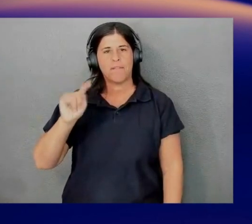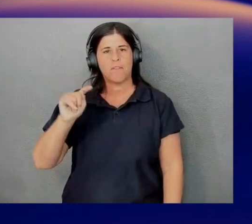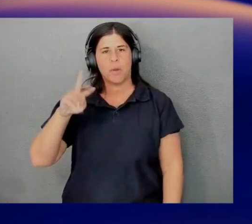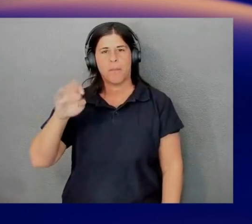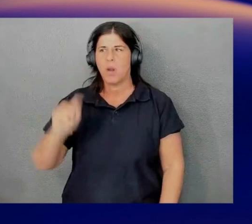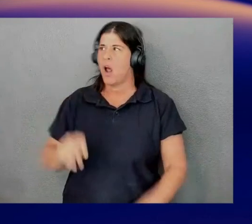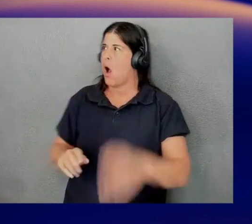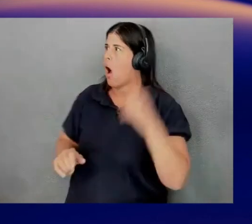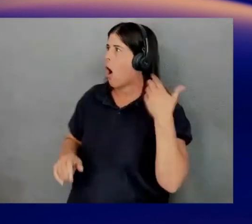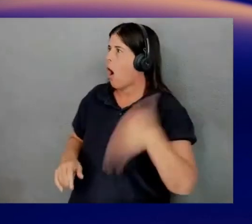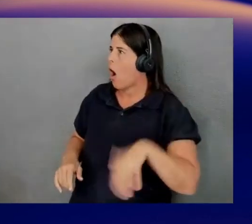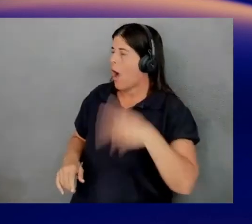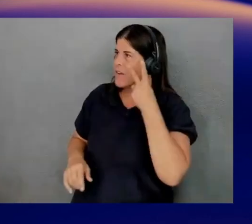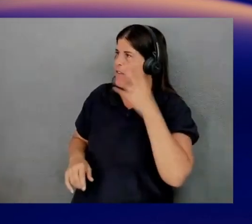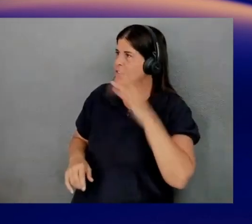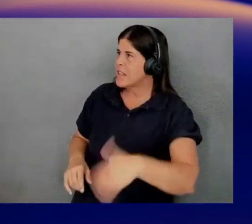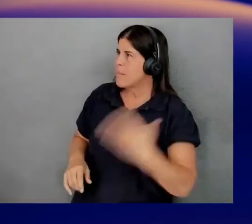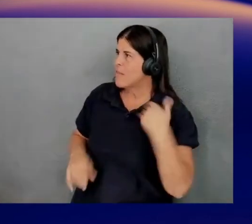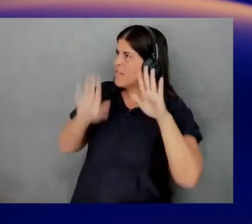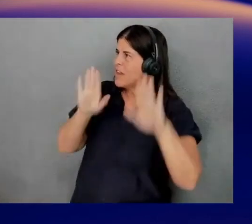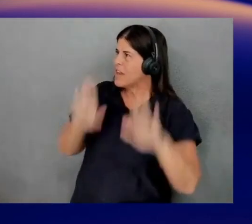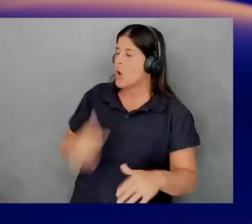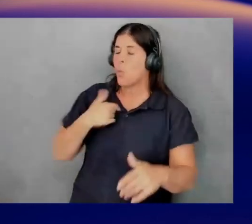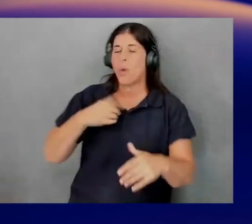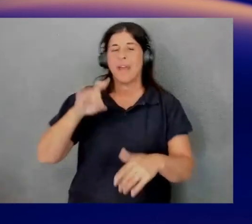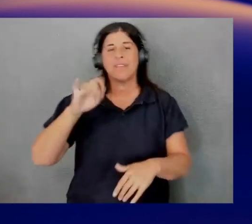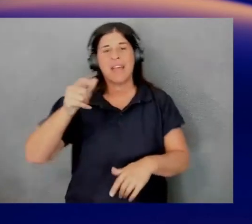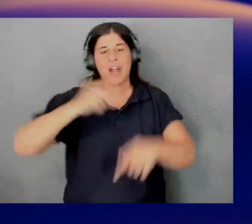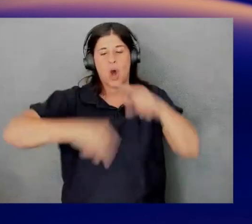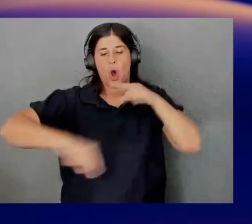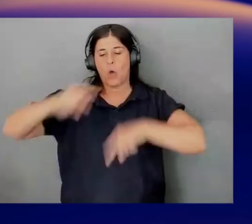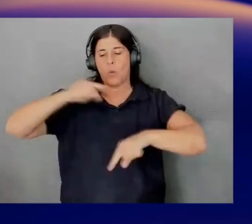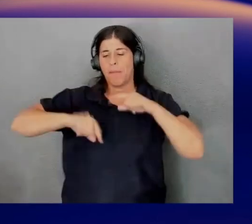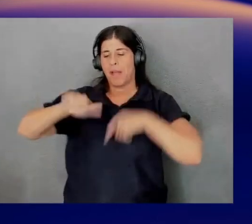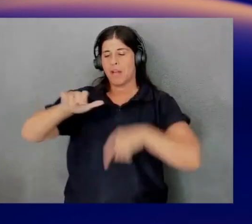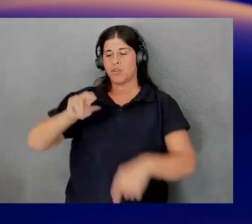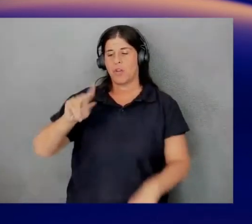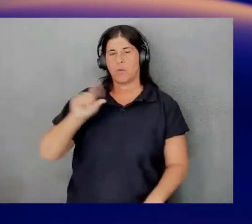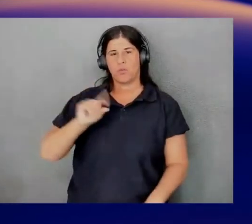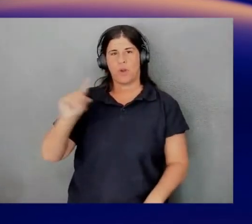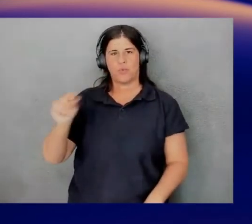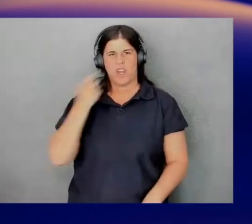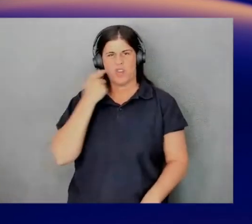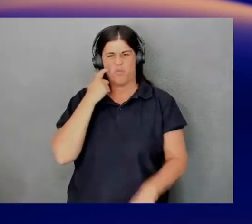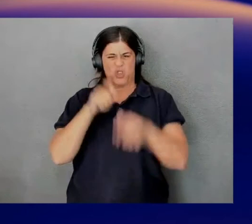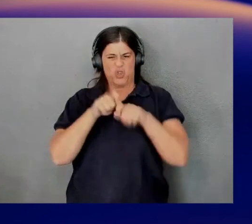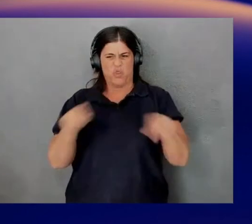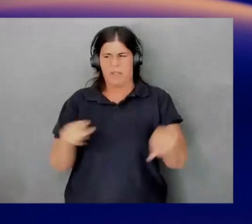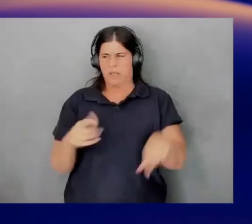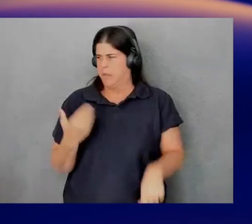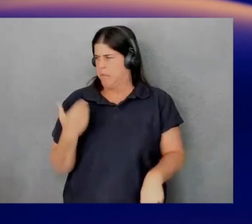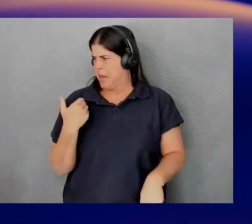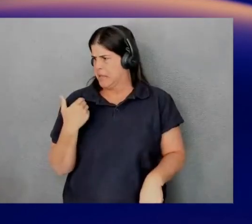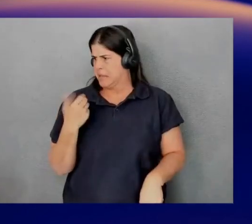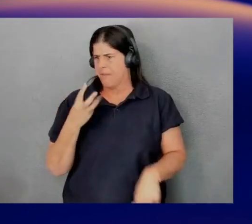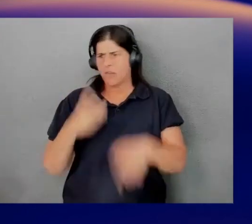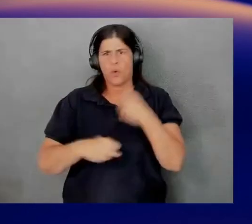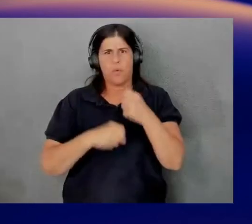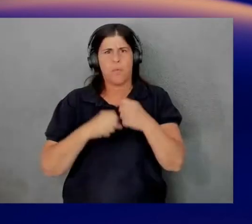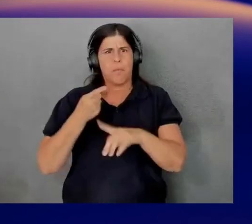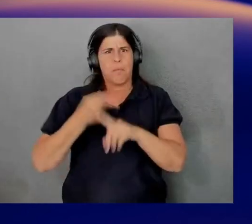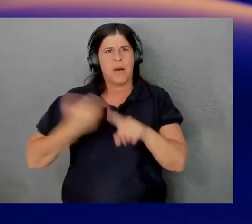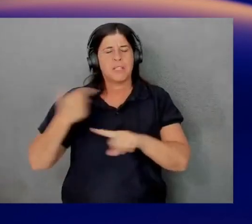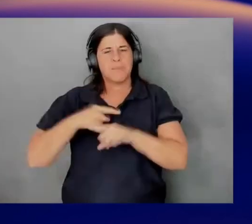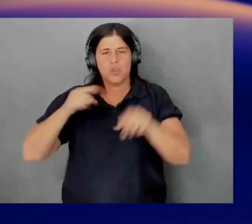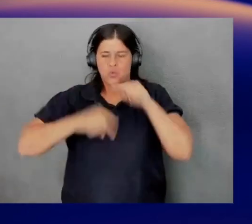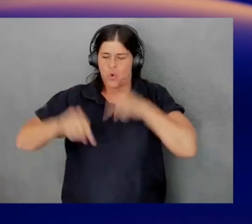with this, you can see, and we have data going all the way back to January of 2020. Okay. So, even though we just released this over the past several months, you can go back all the